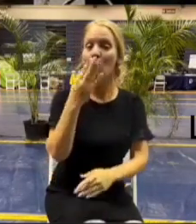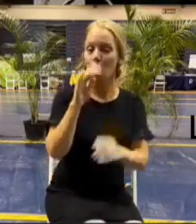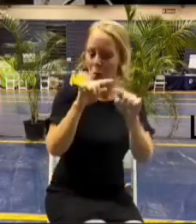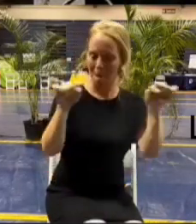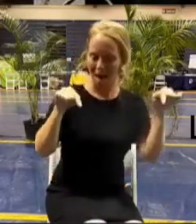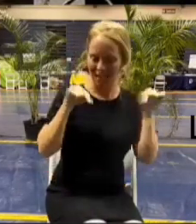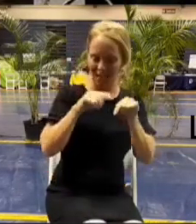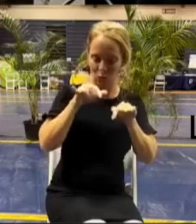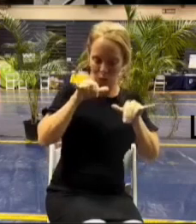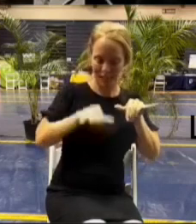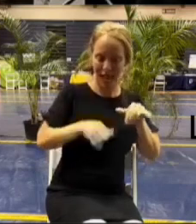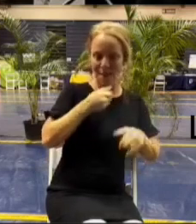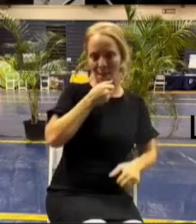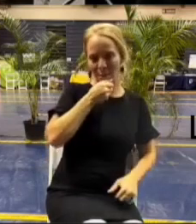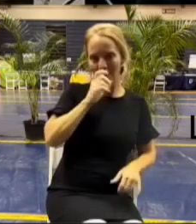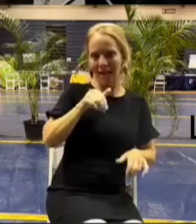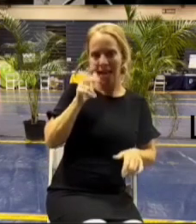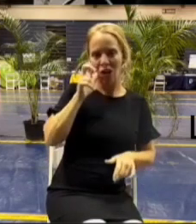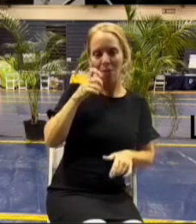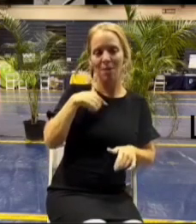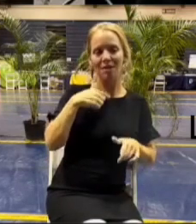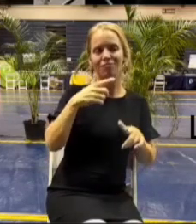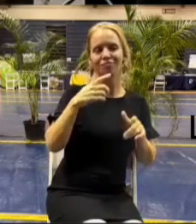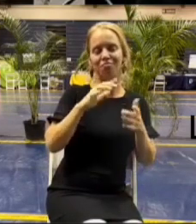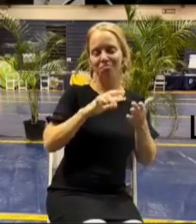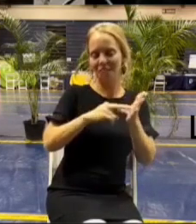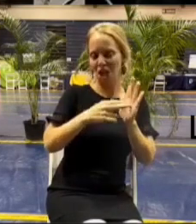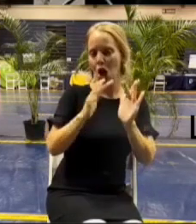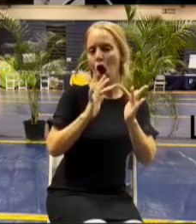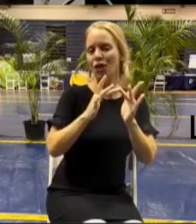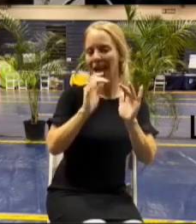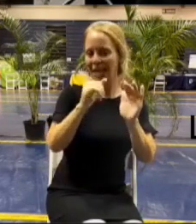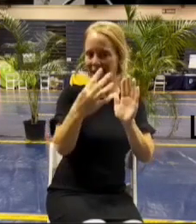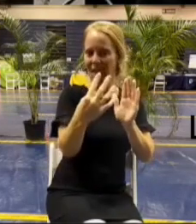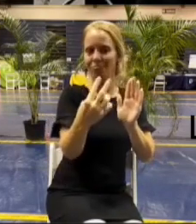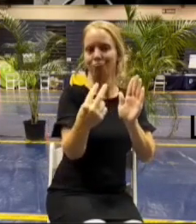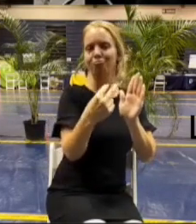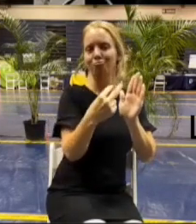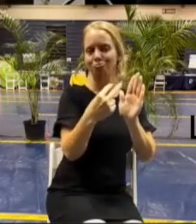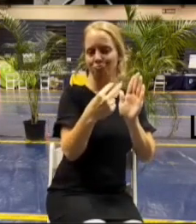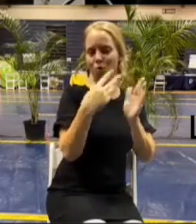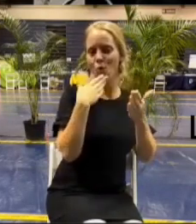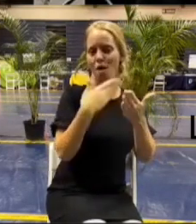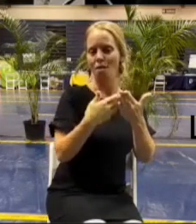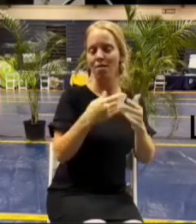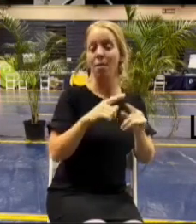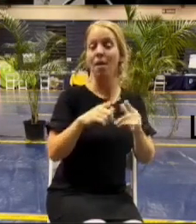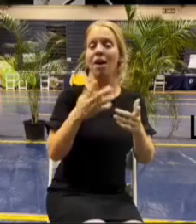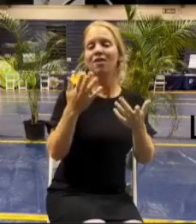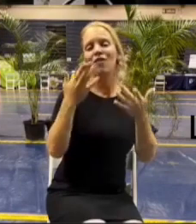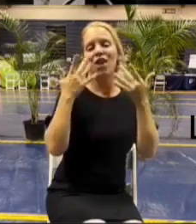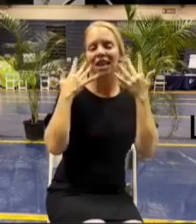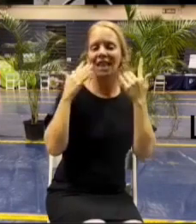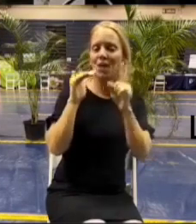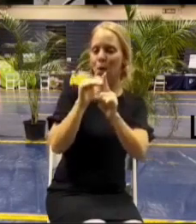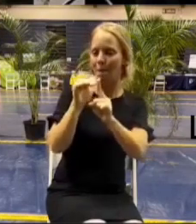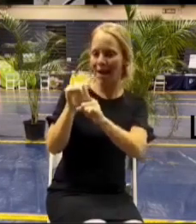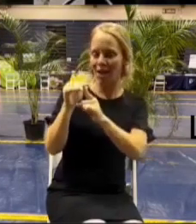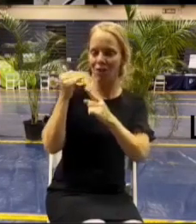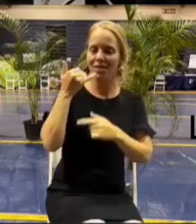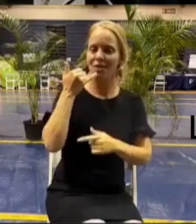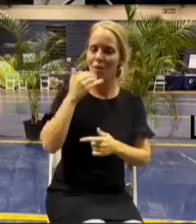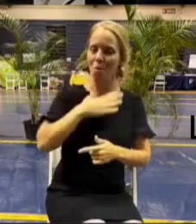here so that everyone online can also view what's going on but again as a friendly reminder if you have a cell phone please put it on